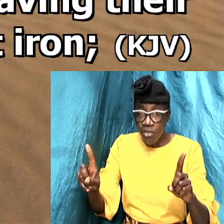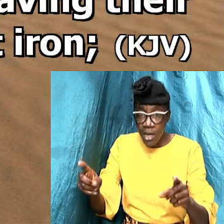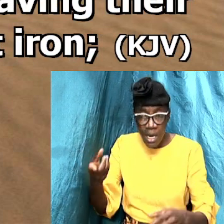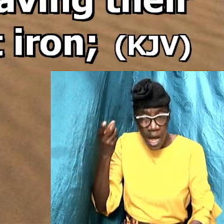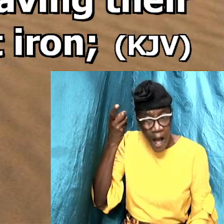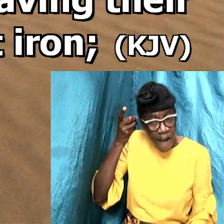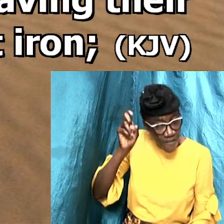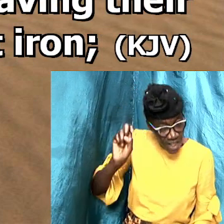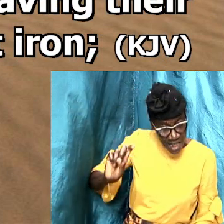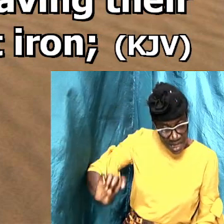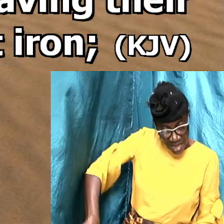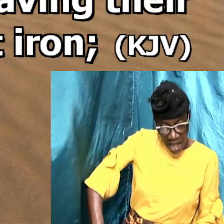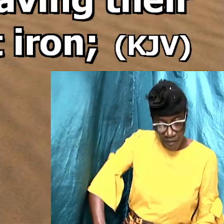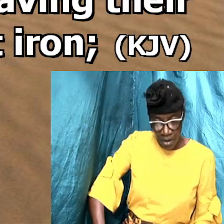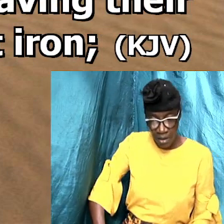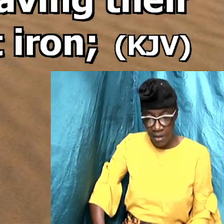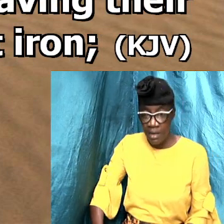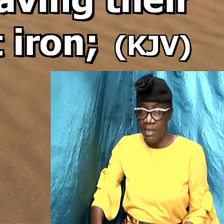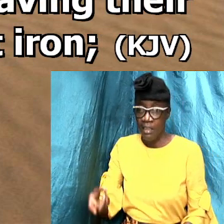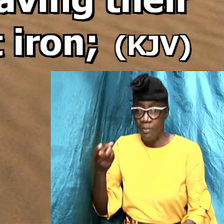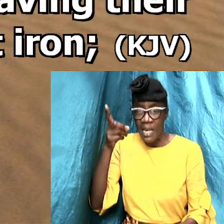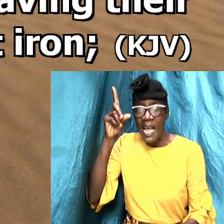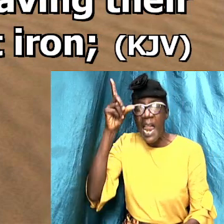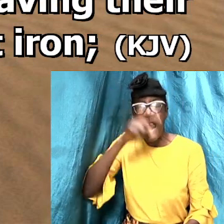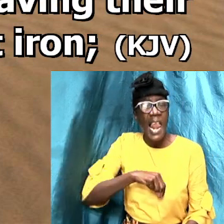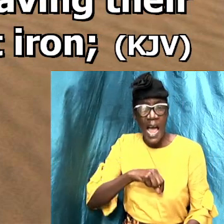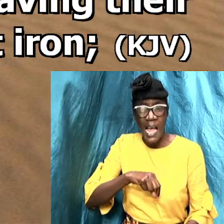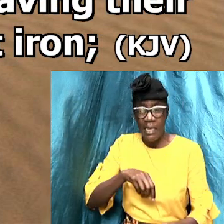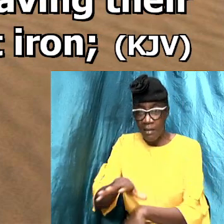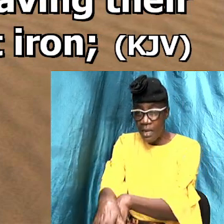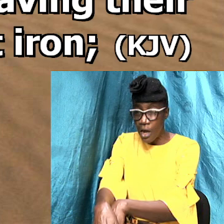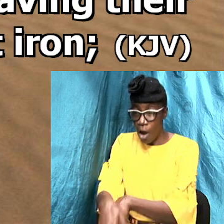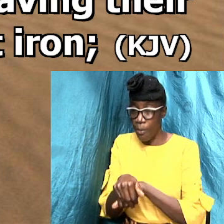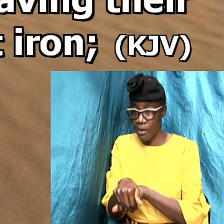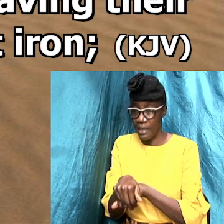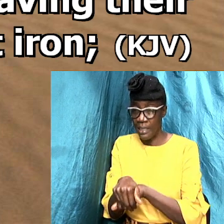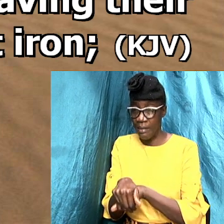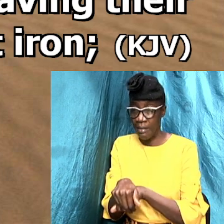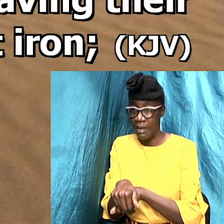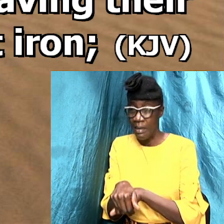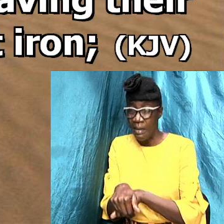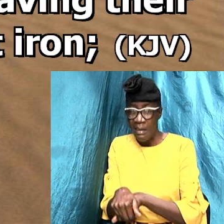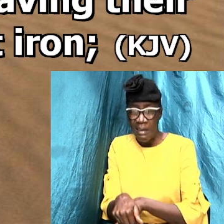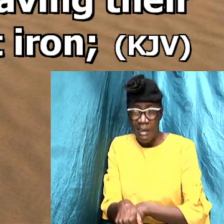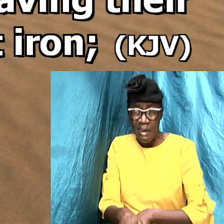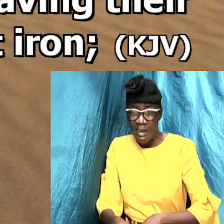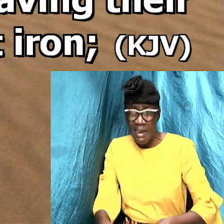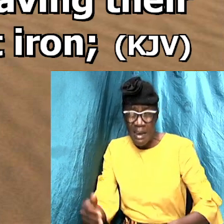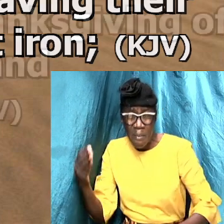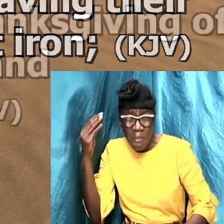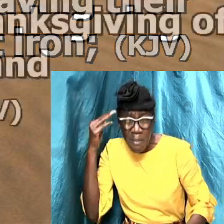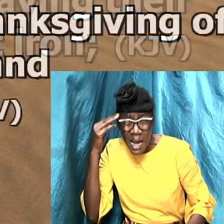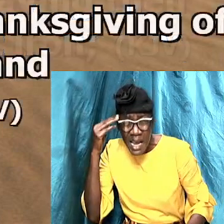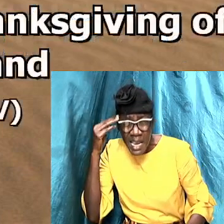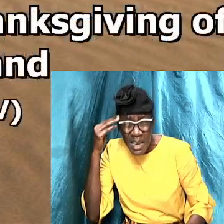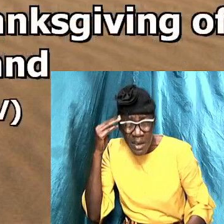speaking lies in hypocrisy, having their conscience seared with a hot iron,